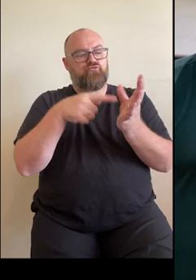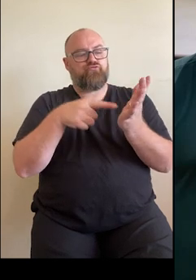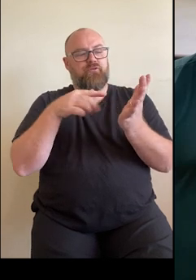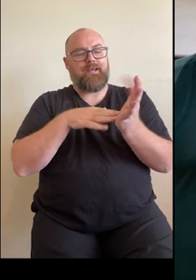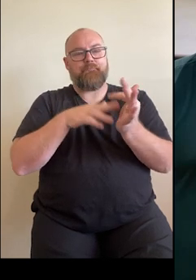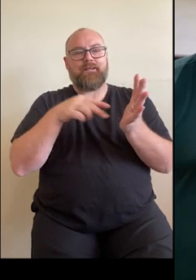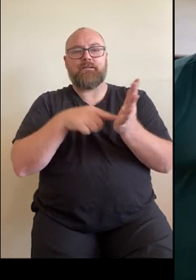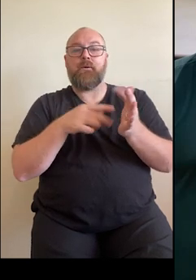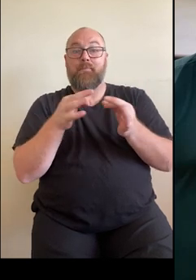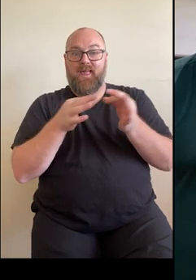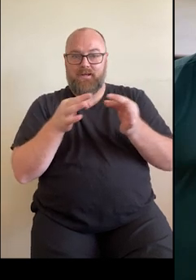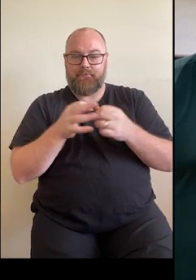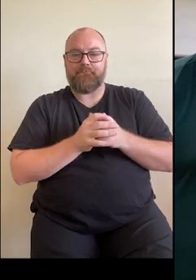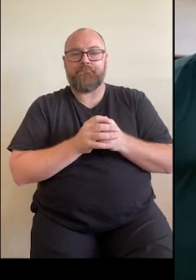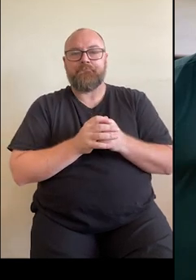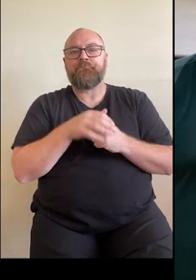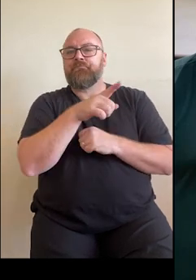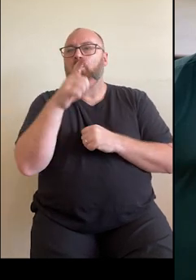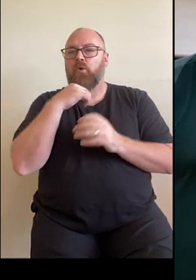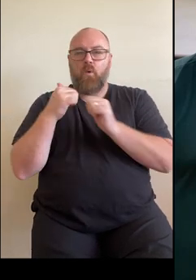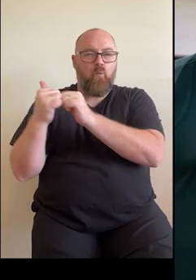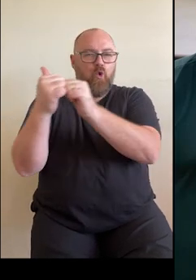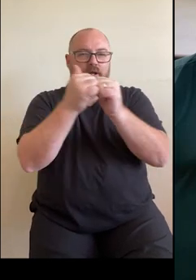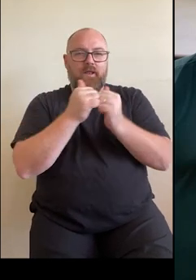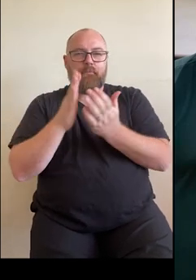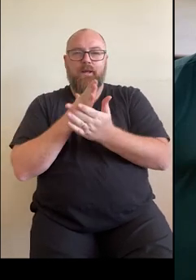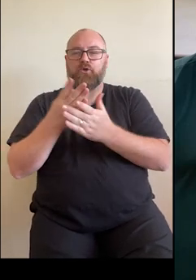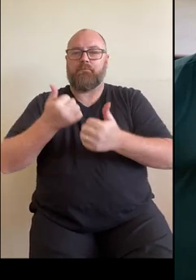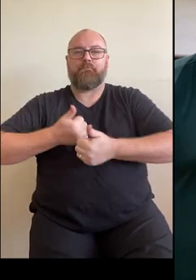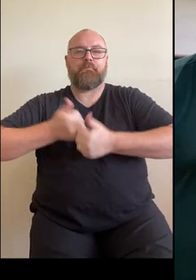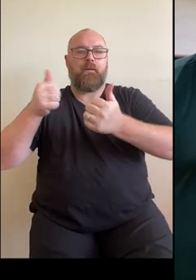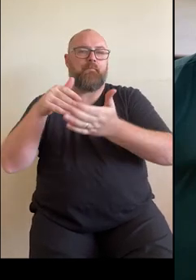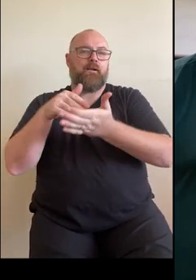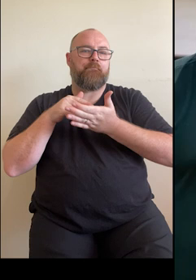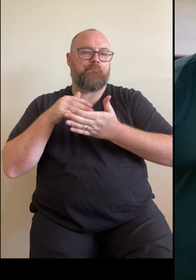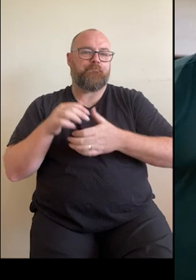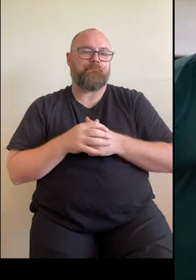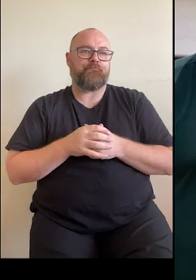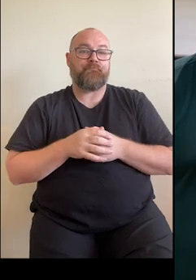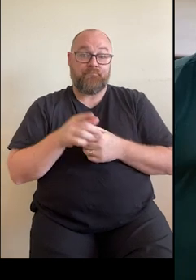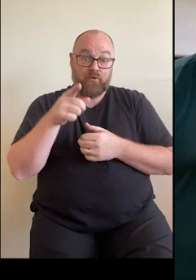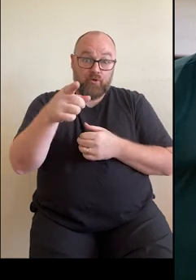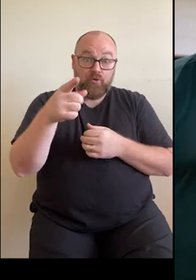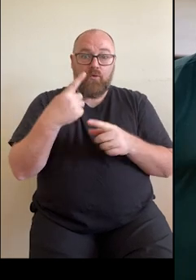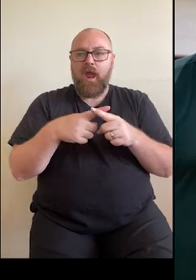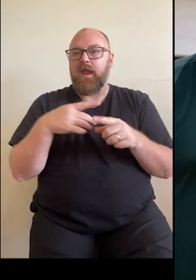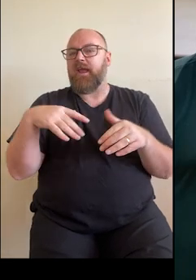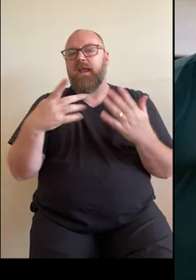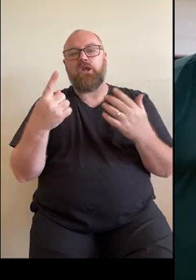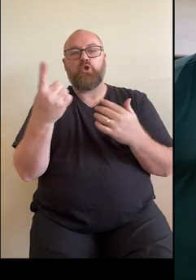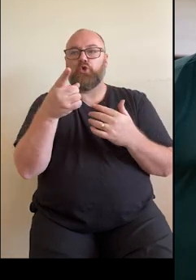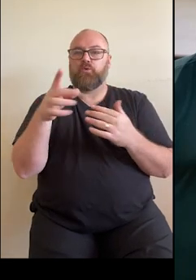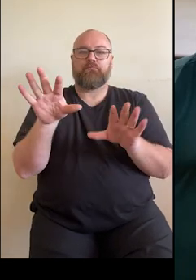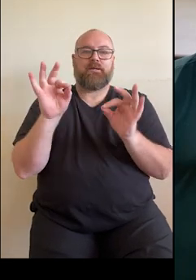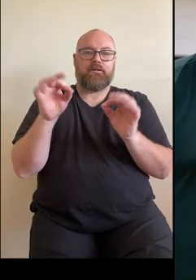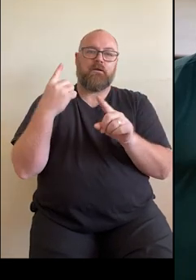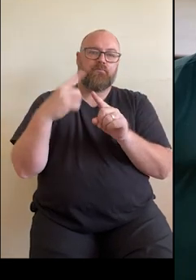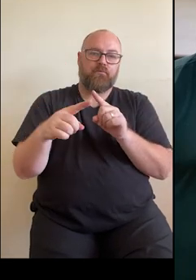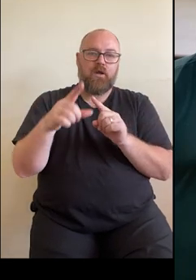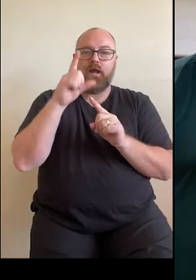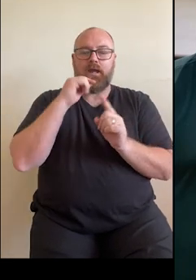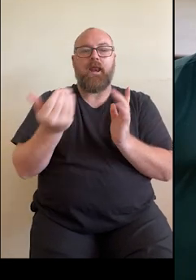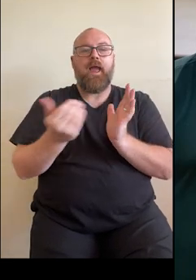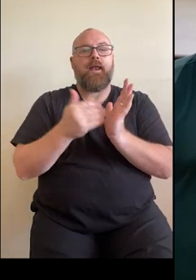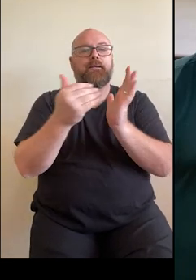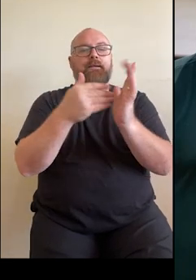work together to provide more effective care. You and any representatives you may have can also add information